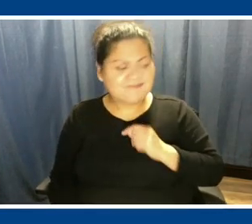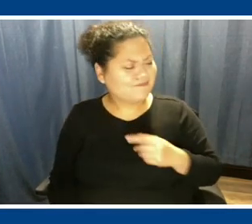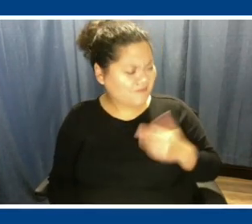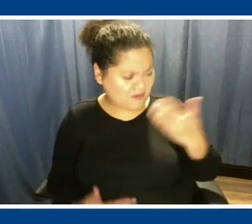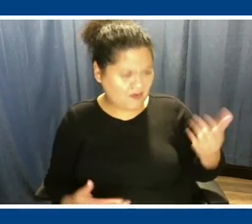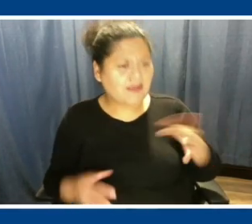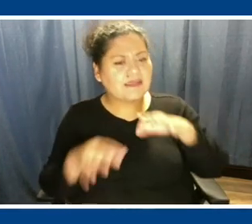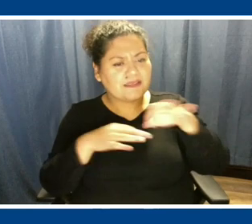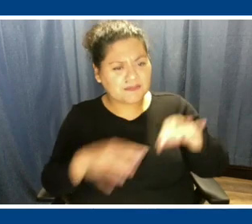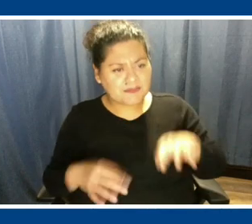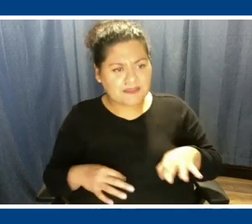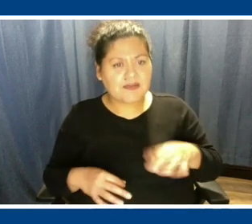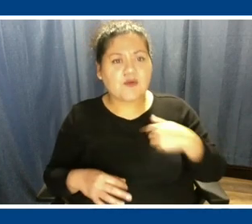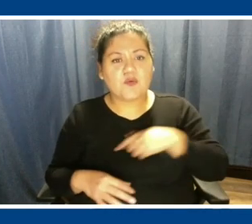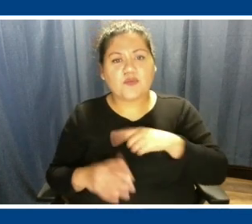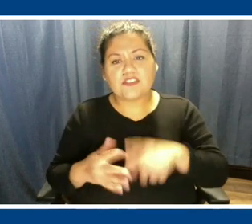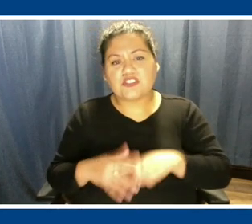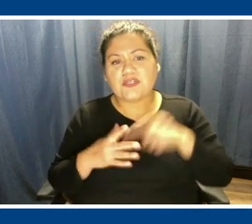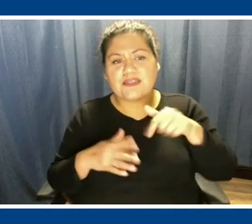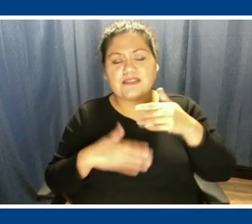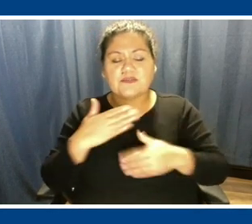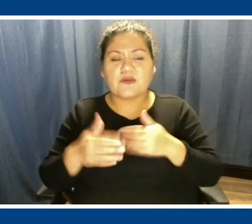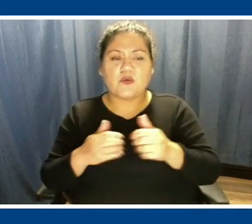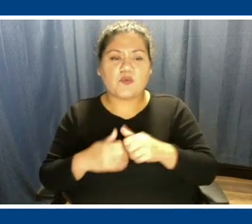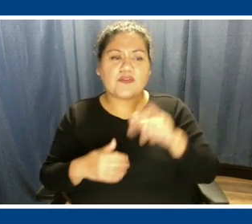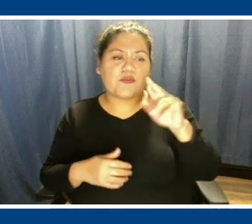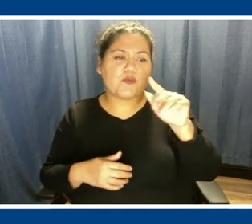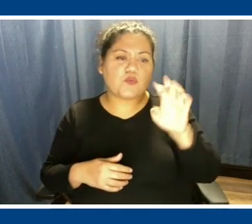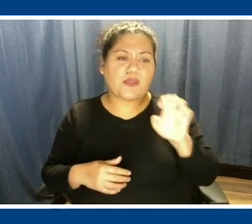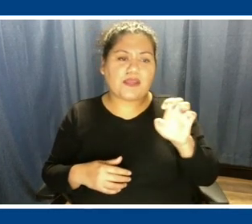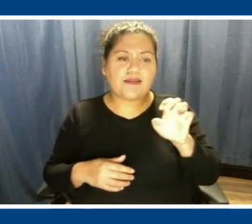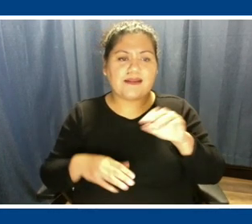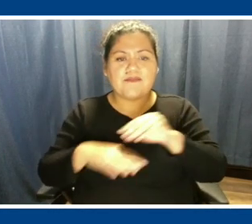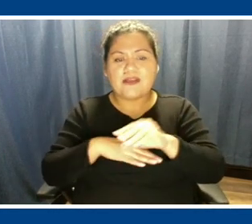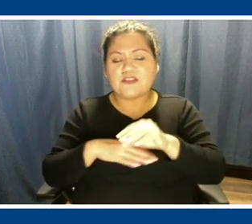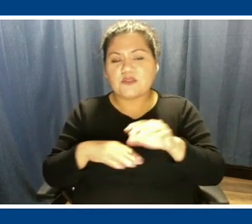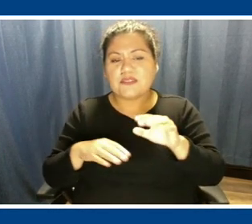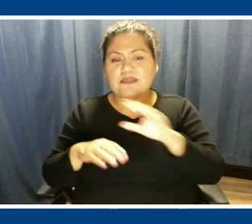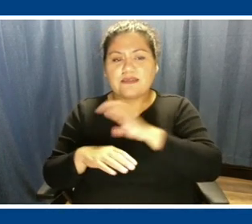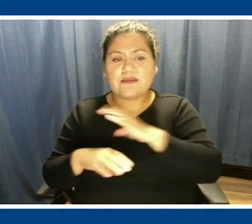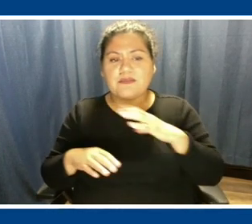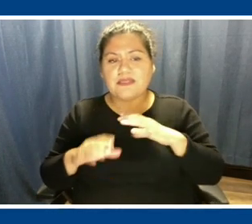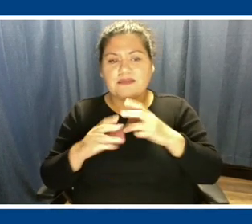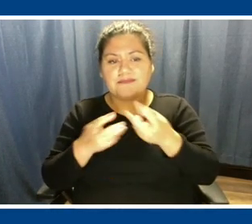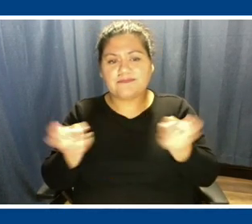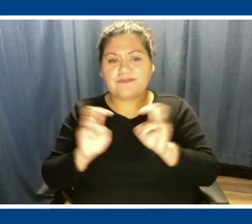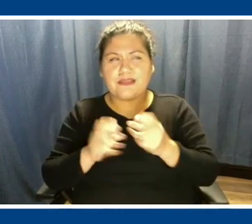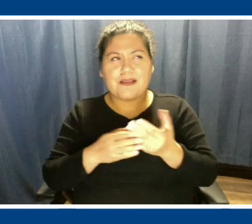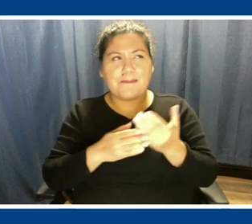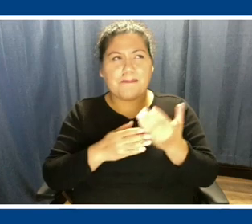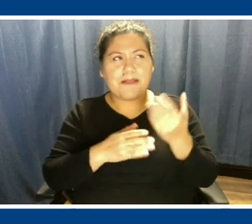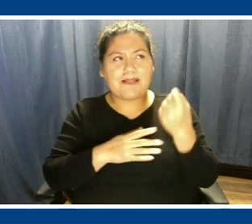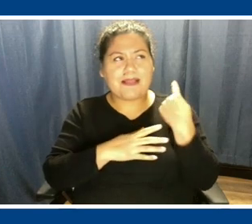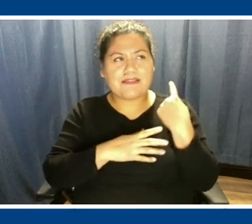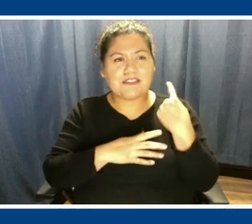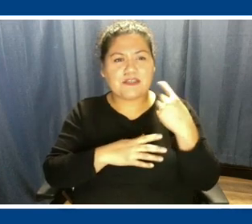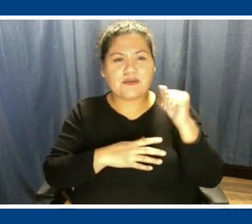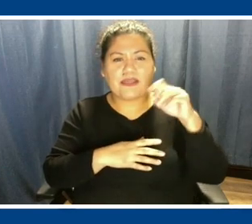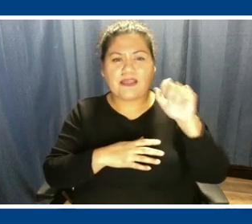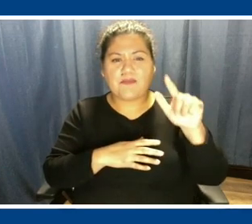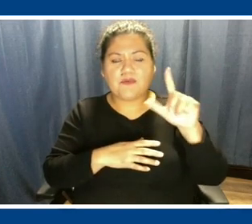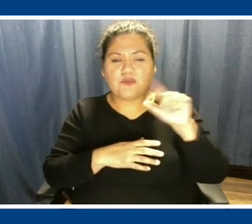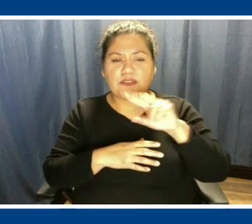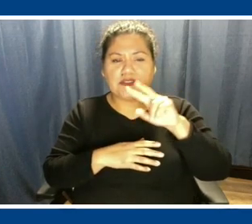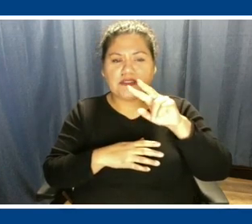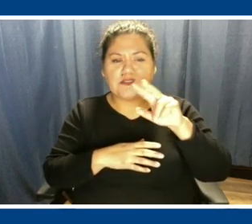tell you, we started this process with the rate advisory committee back in April of last year. And I cannot tell you how appreciative